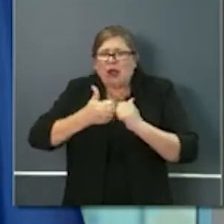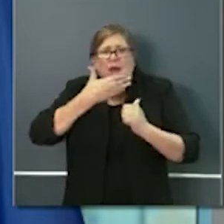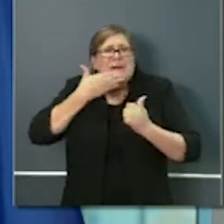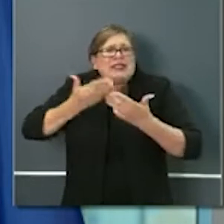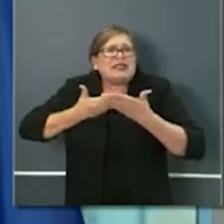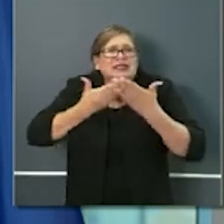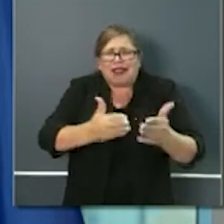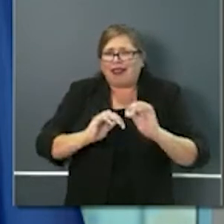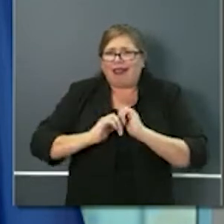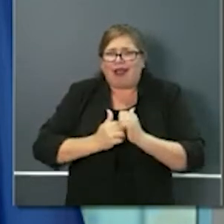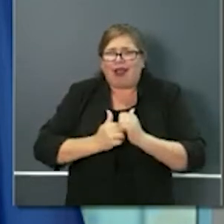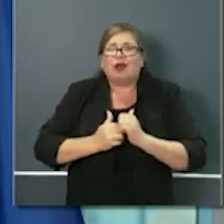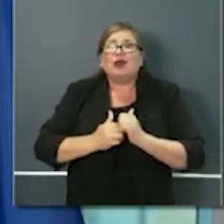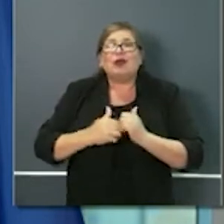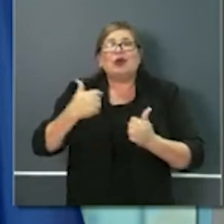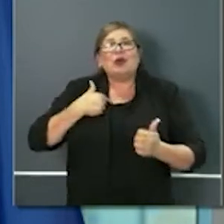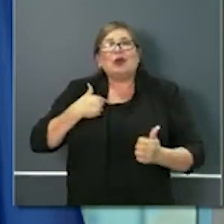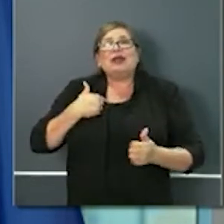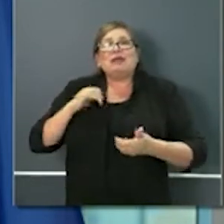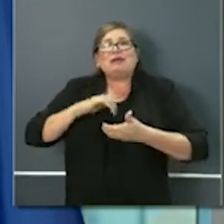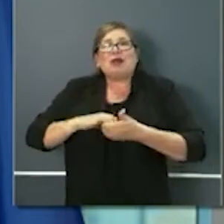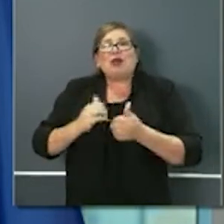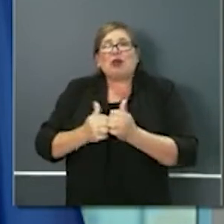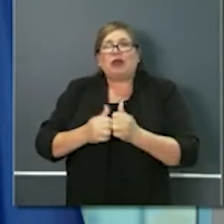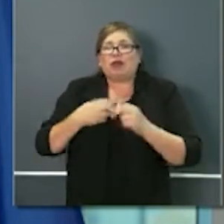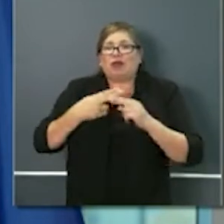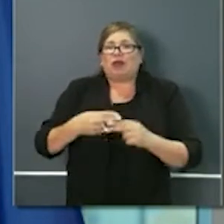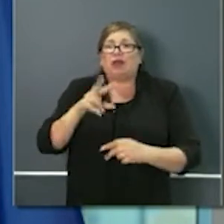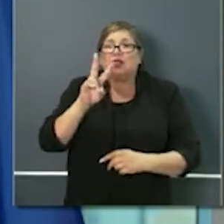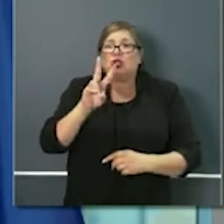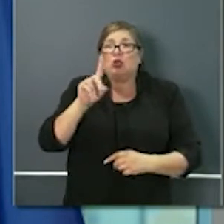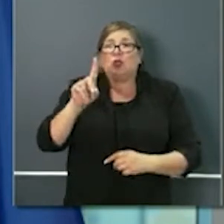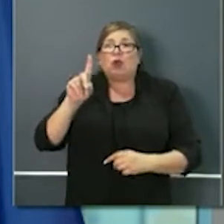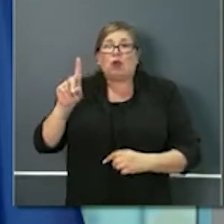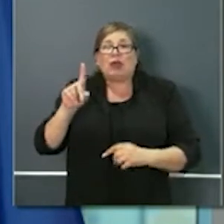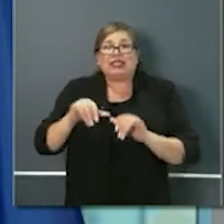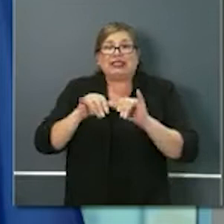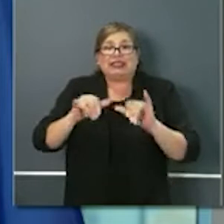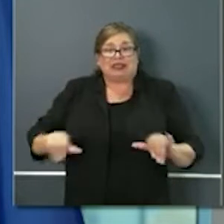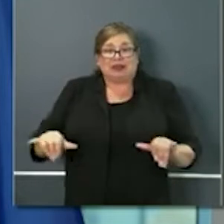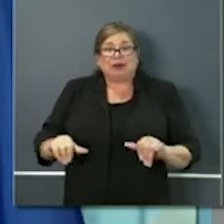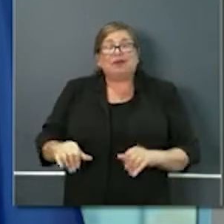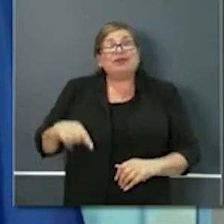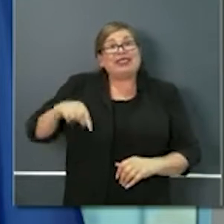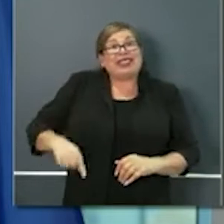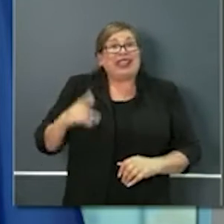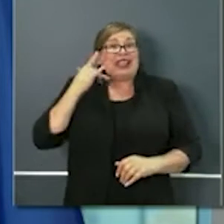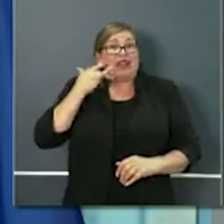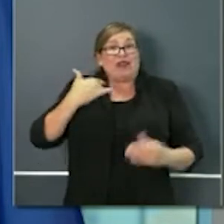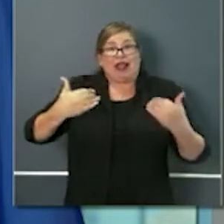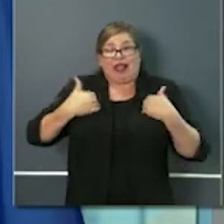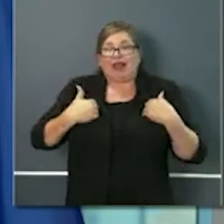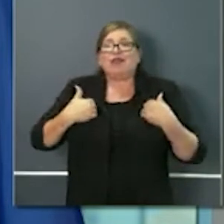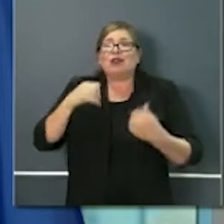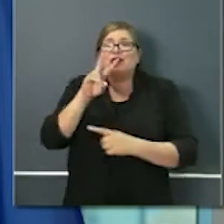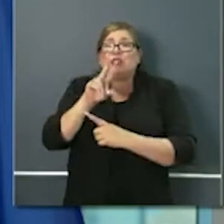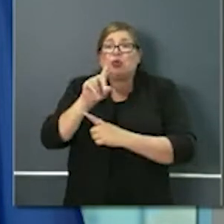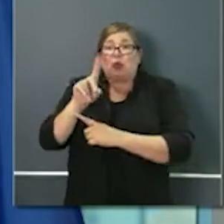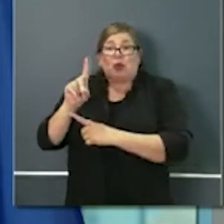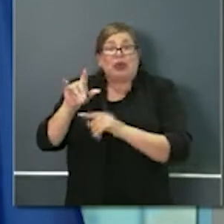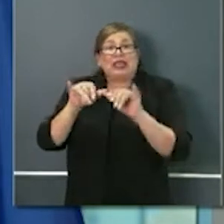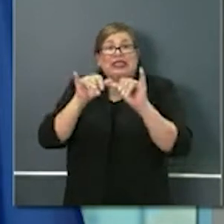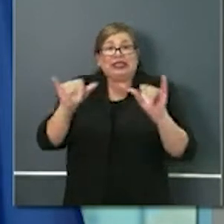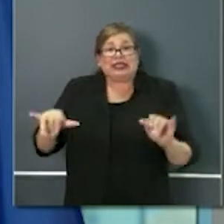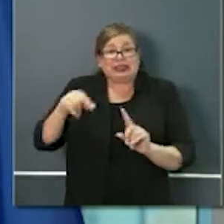our 2-1-1 system our 2-1-1 system is an incredible system in the state of California that connects people to real